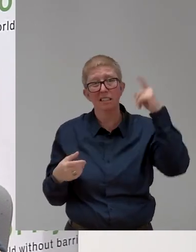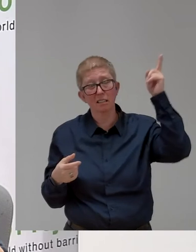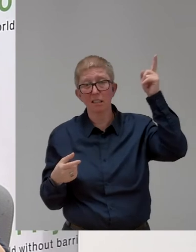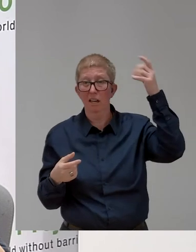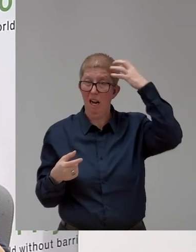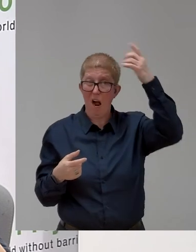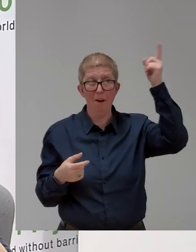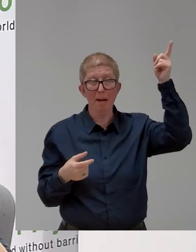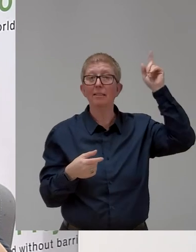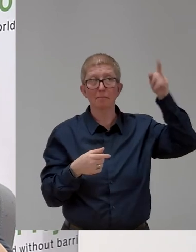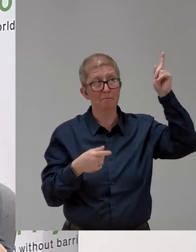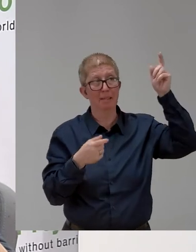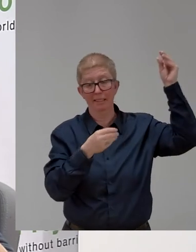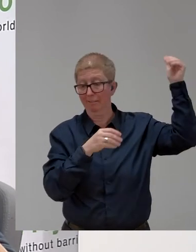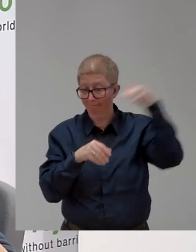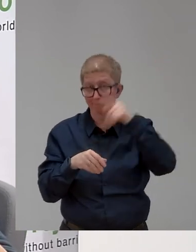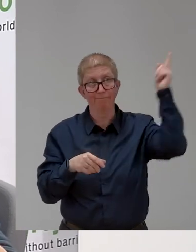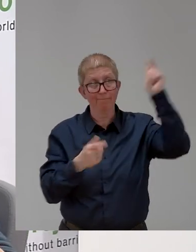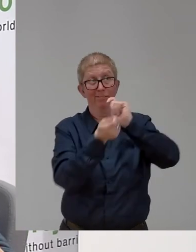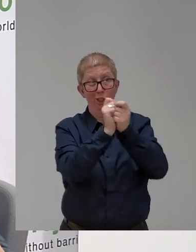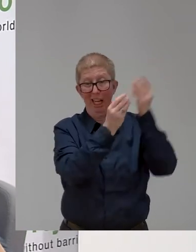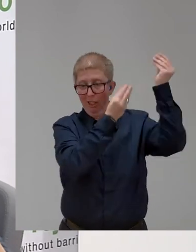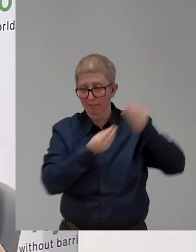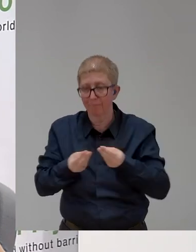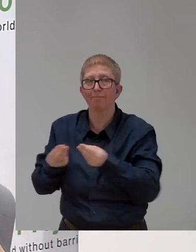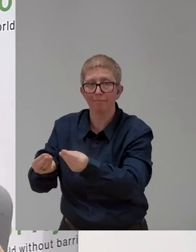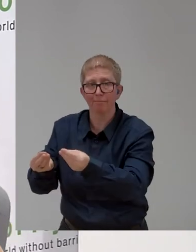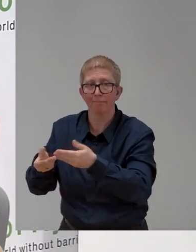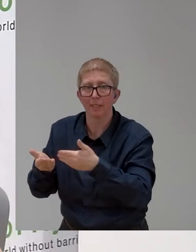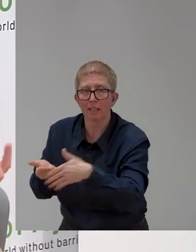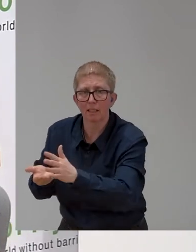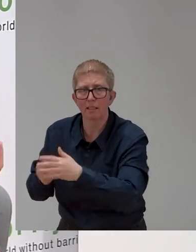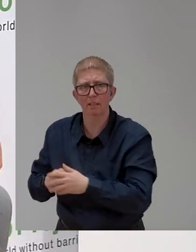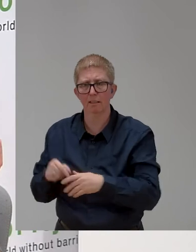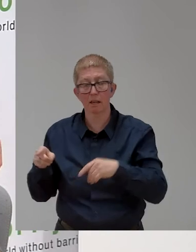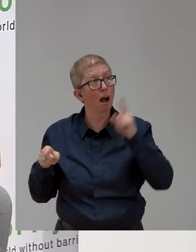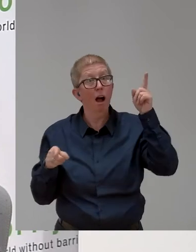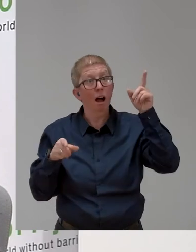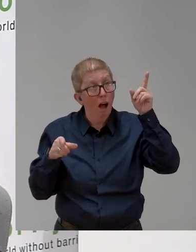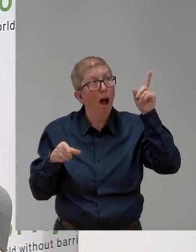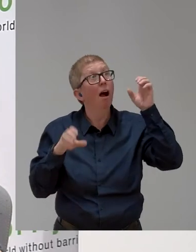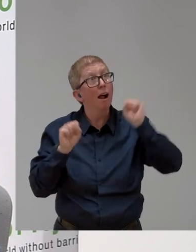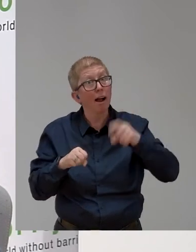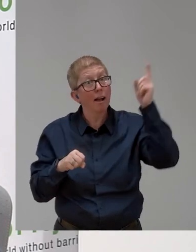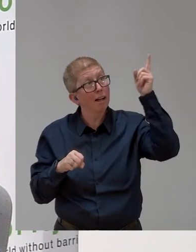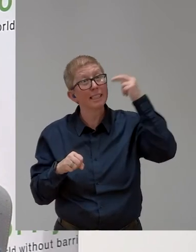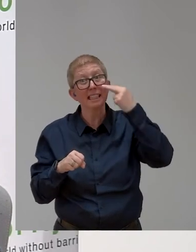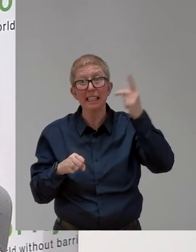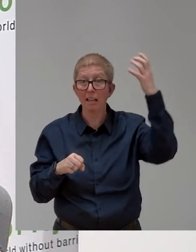do that. And others can see it's possible. We also need to have this and we do have companies as